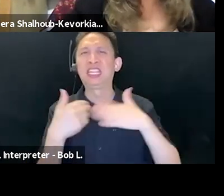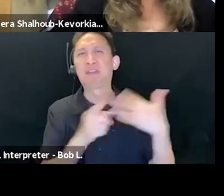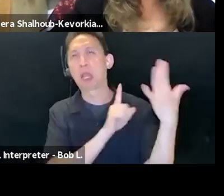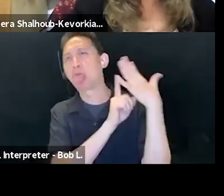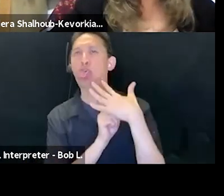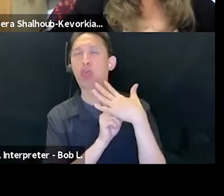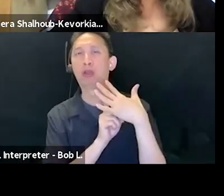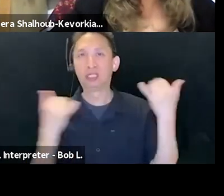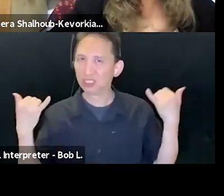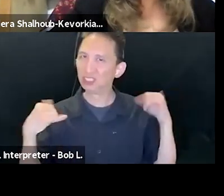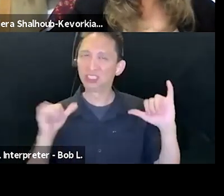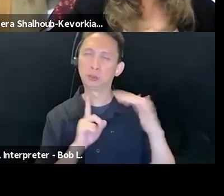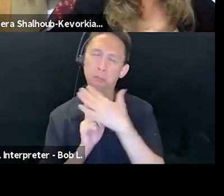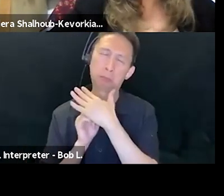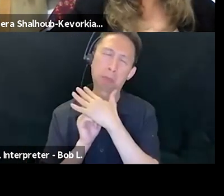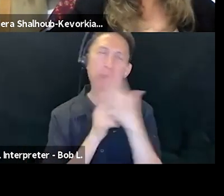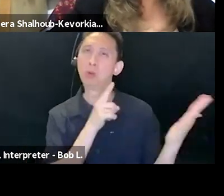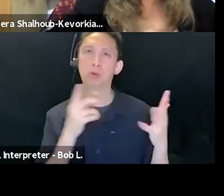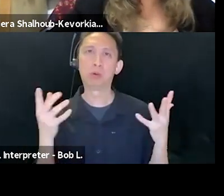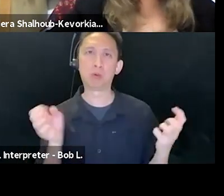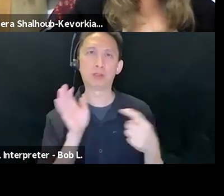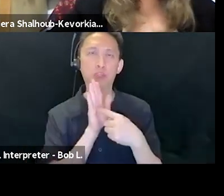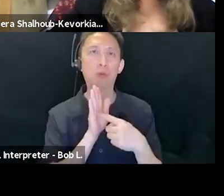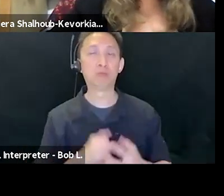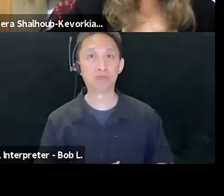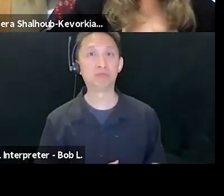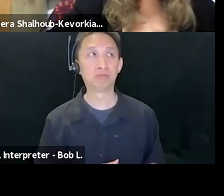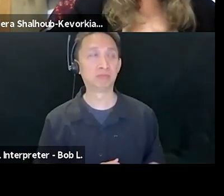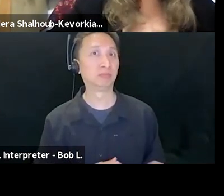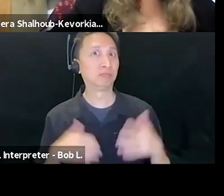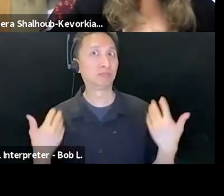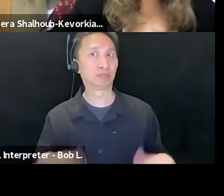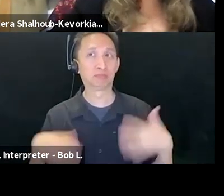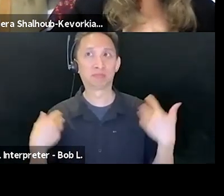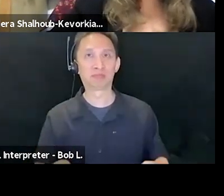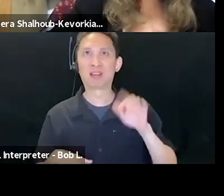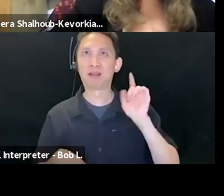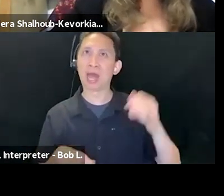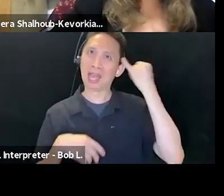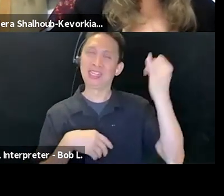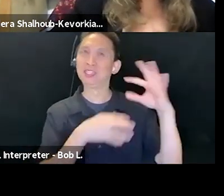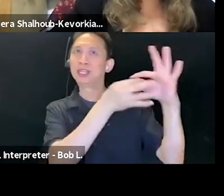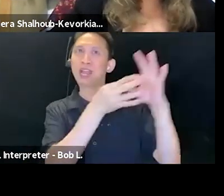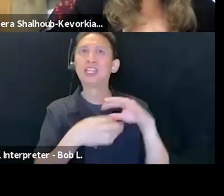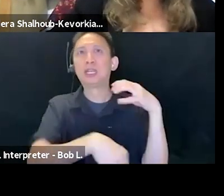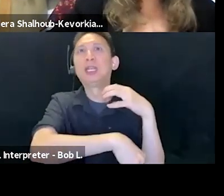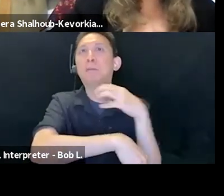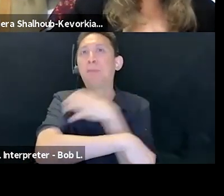that idea is connected to power. mean, in other words, Palestinians